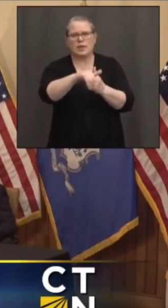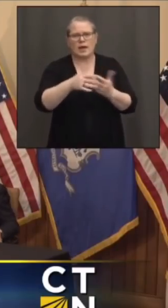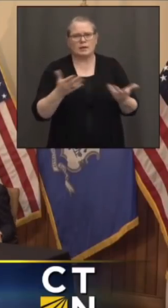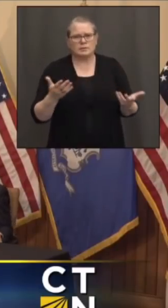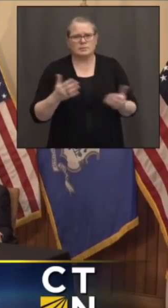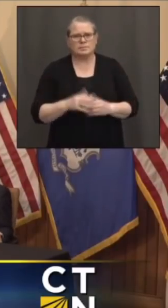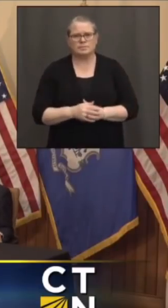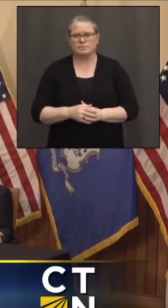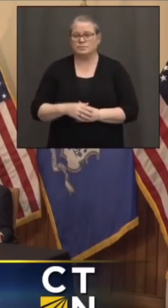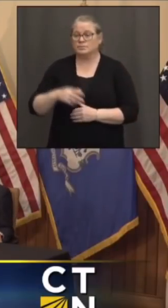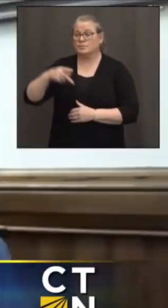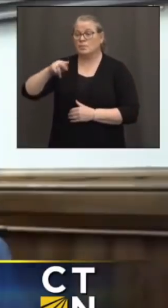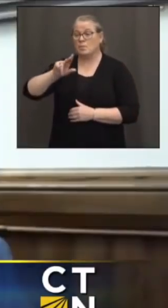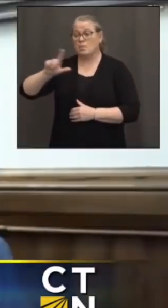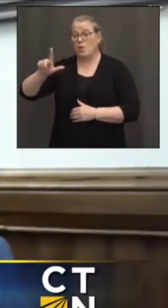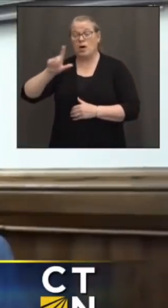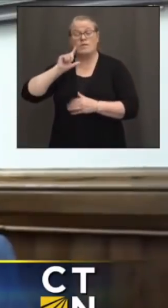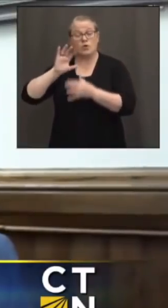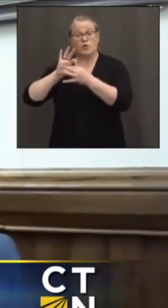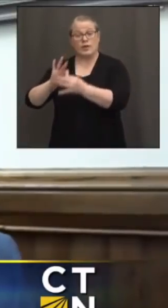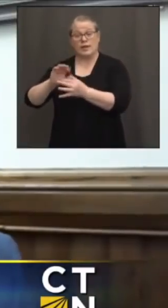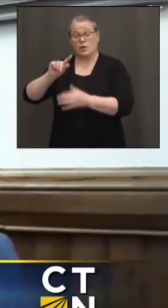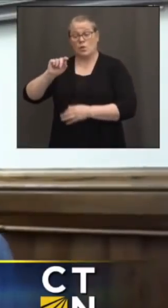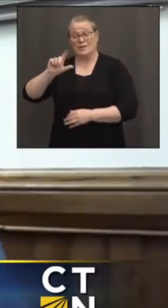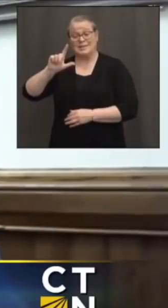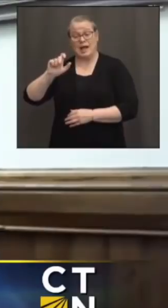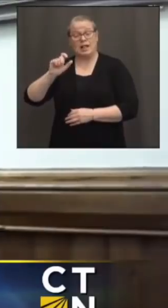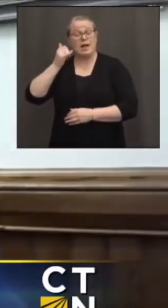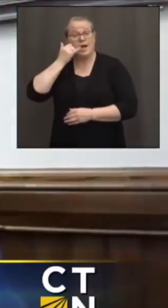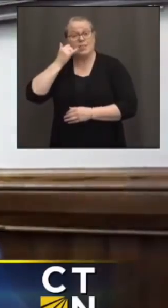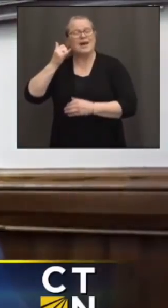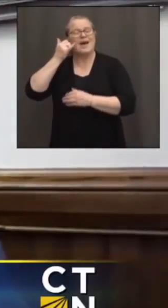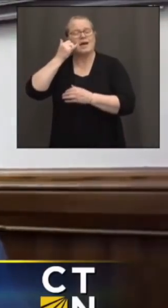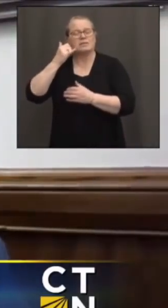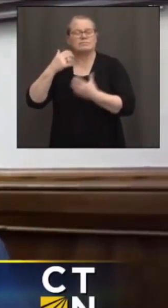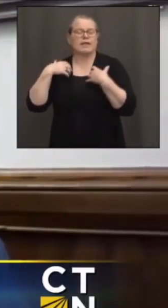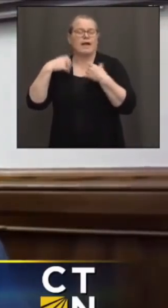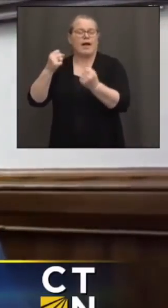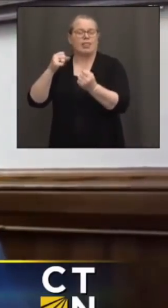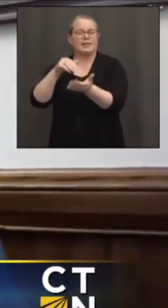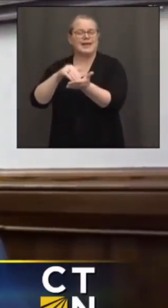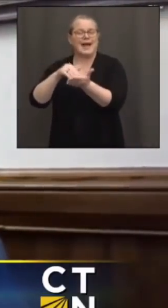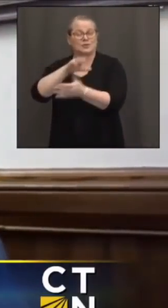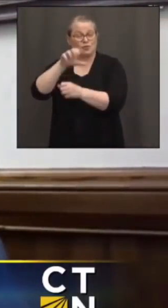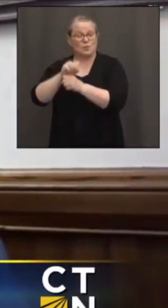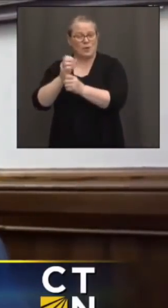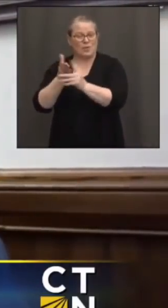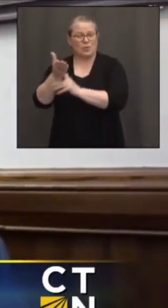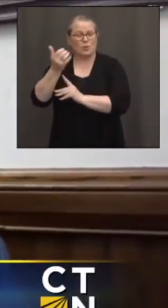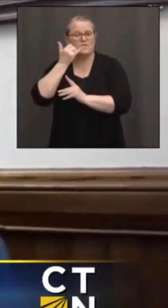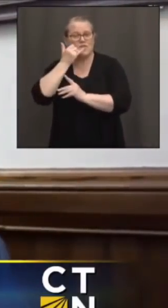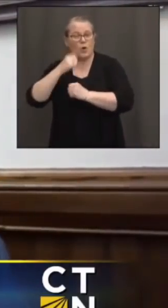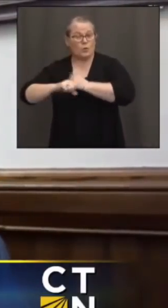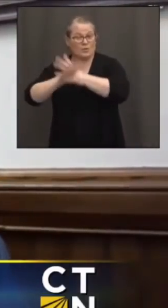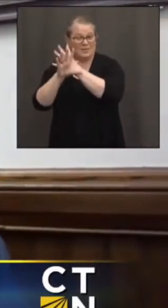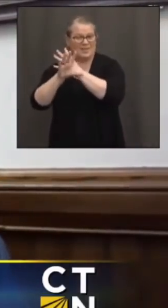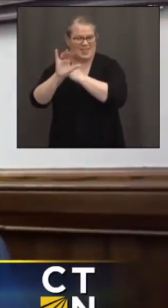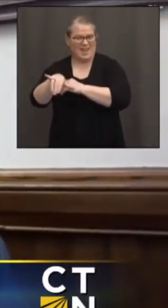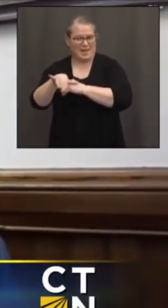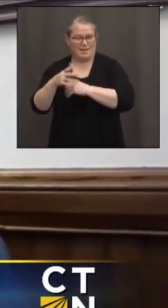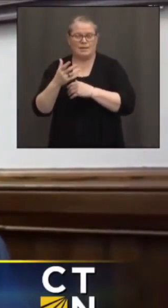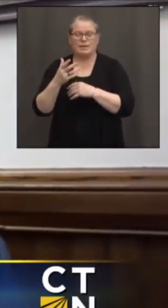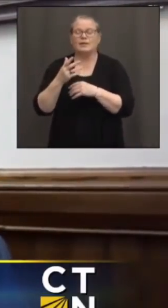of telehealth, as the governor said, there's a commitment that as the legislature, as the administration, we will